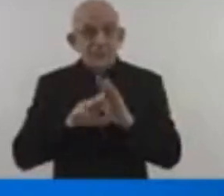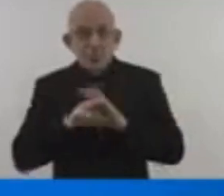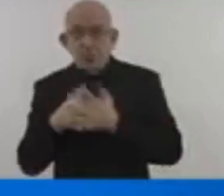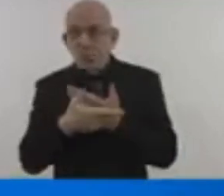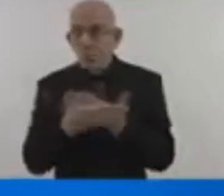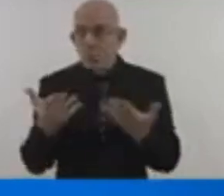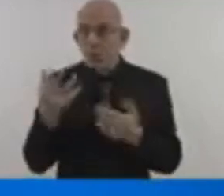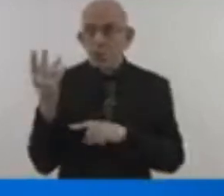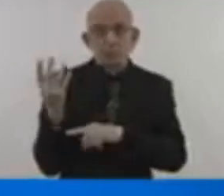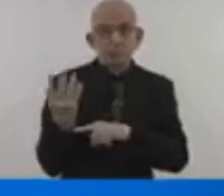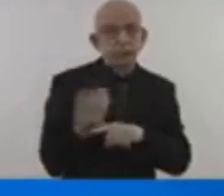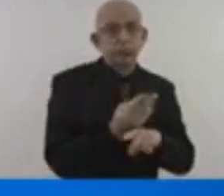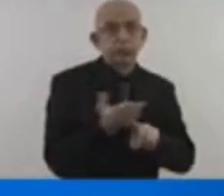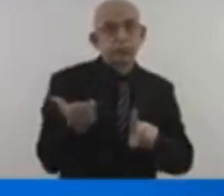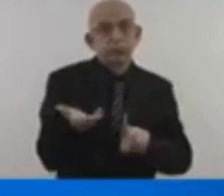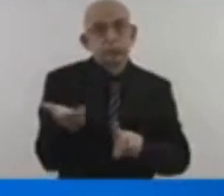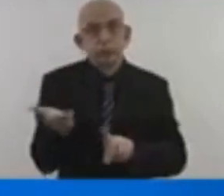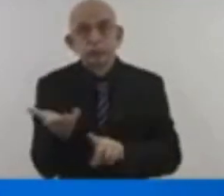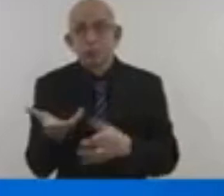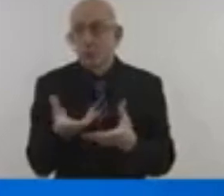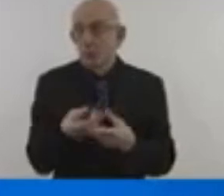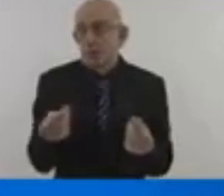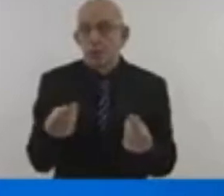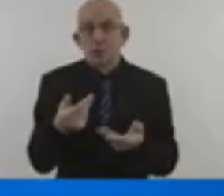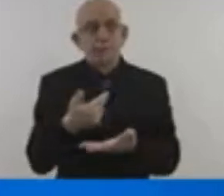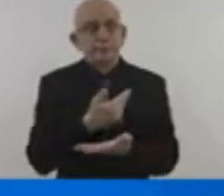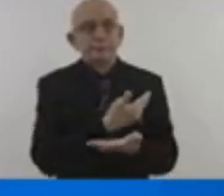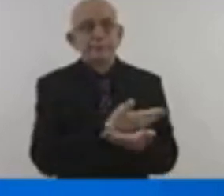$40 billion a year by 2025.